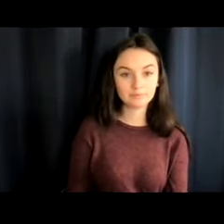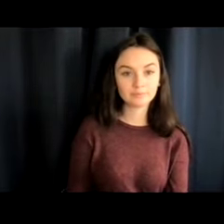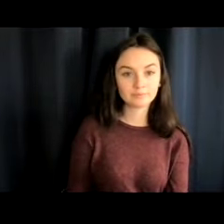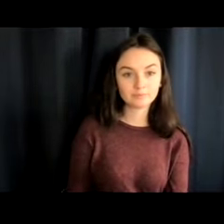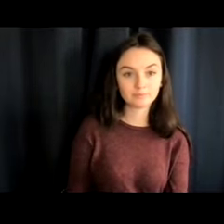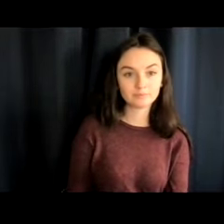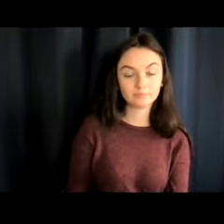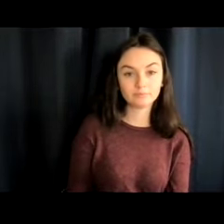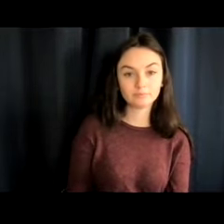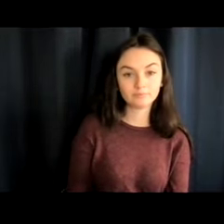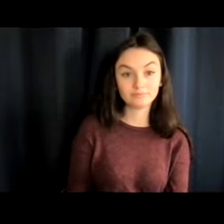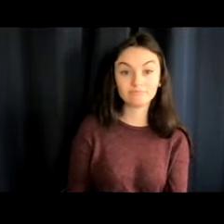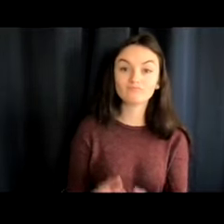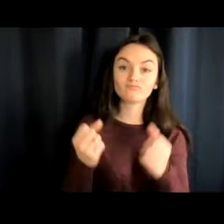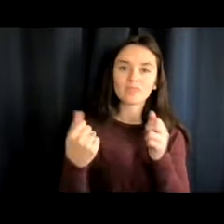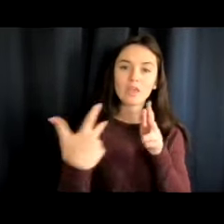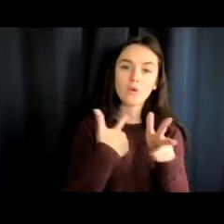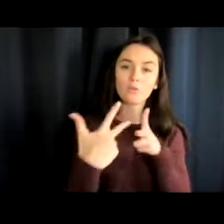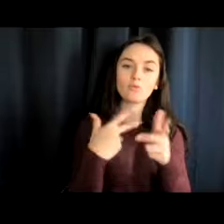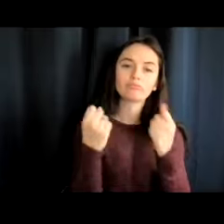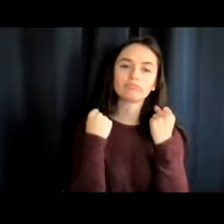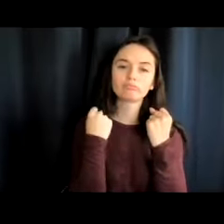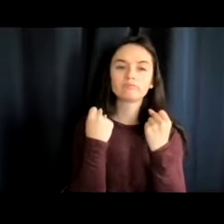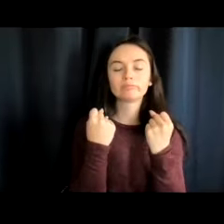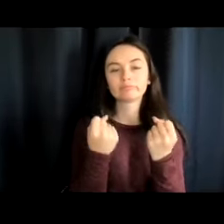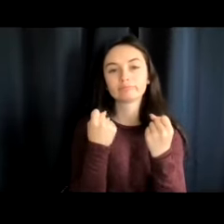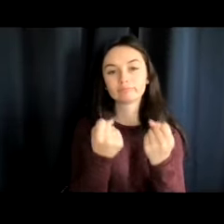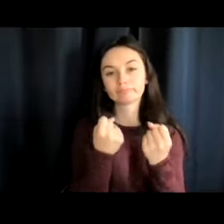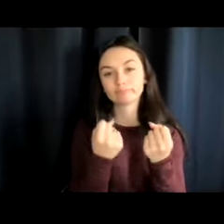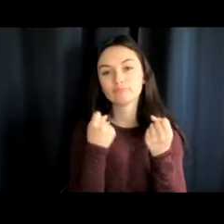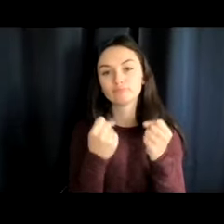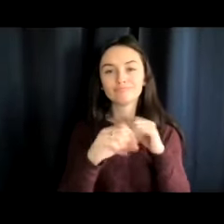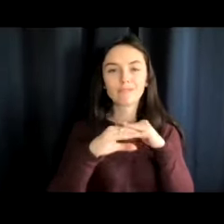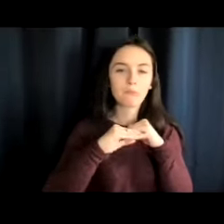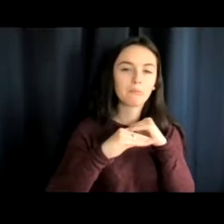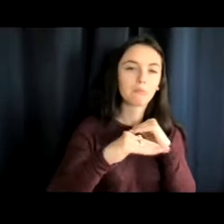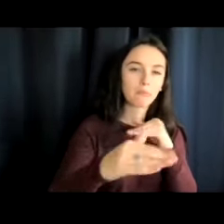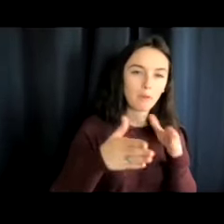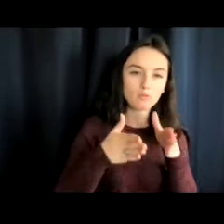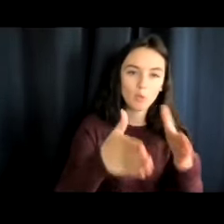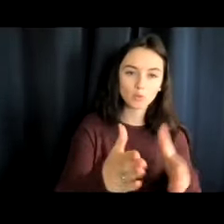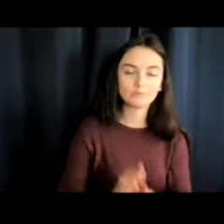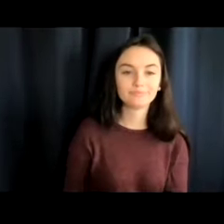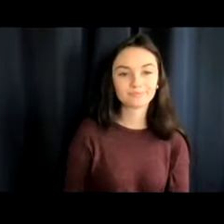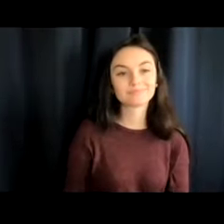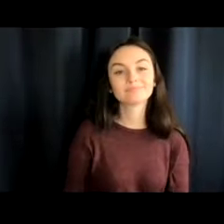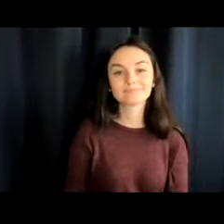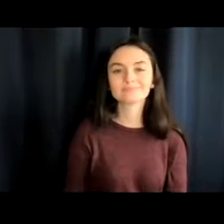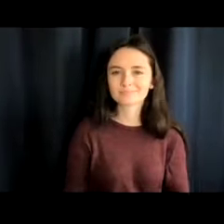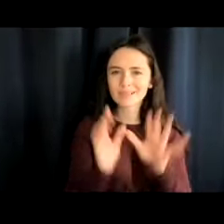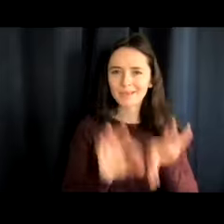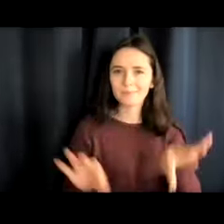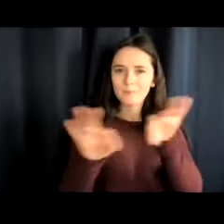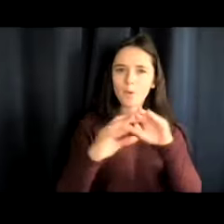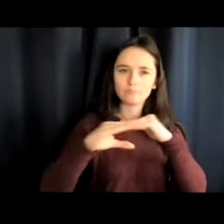You drive on the highway to where the ground is really flat. It's kind of important to have a flat